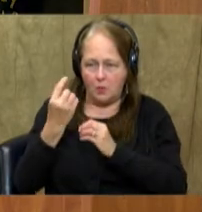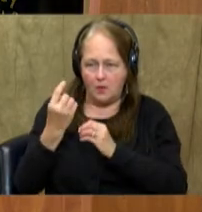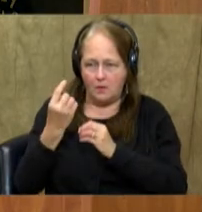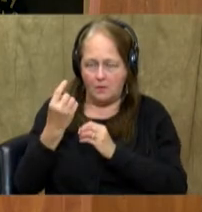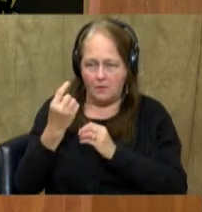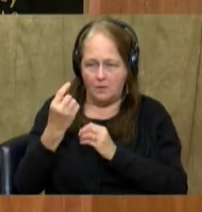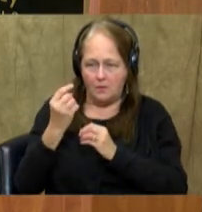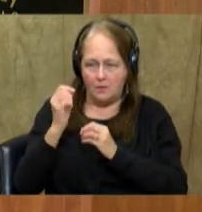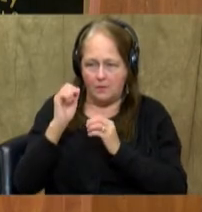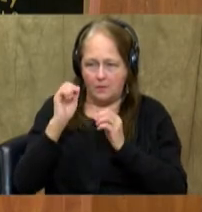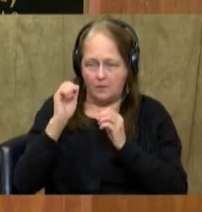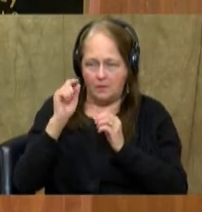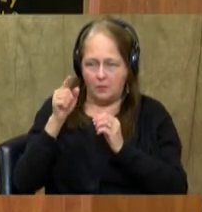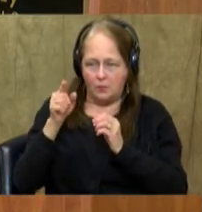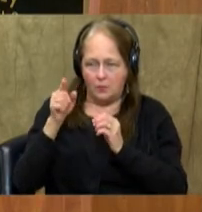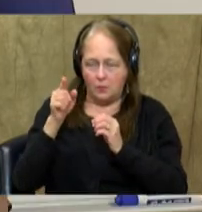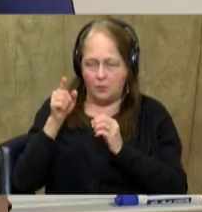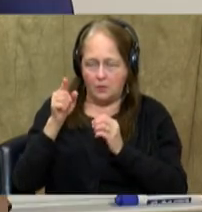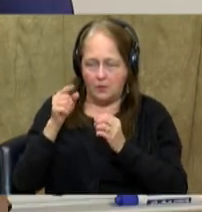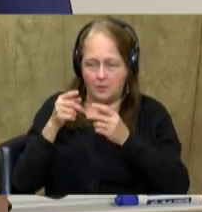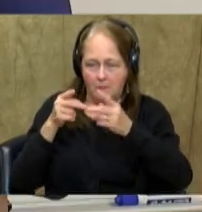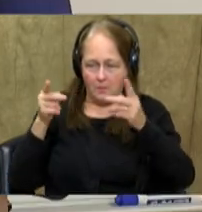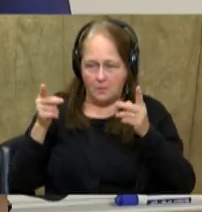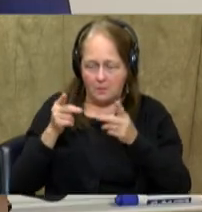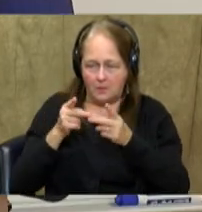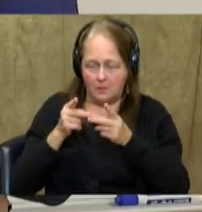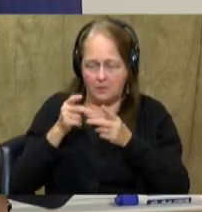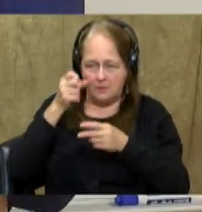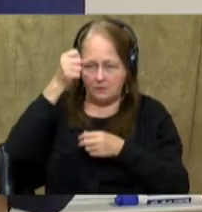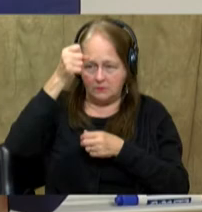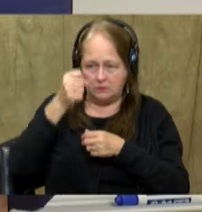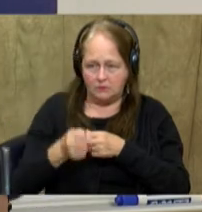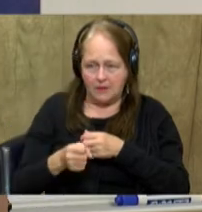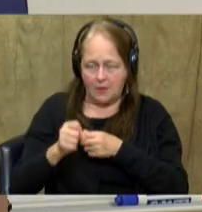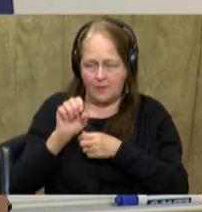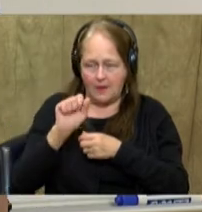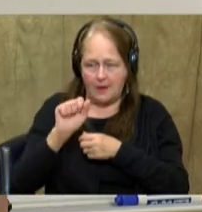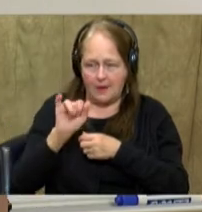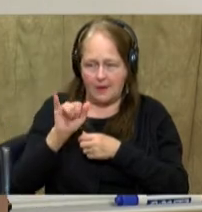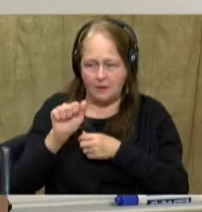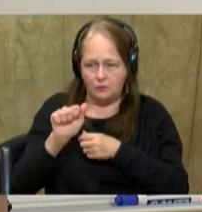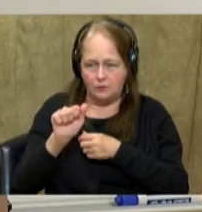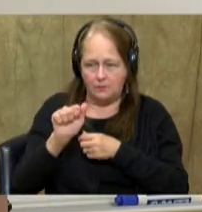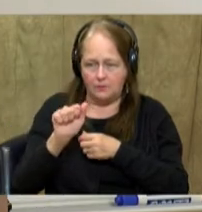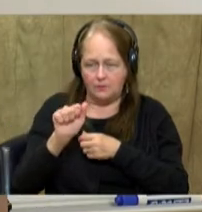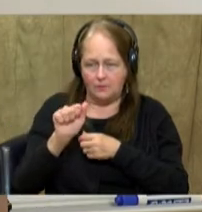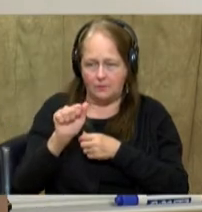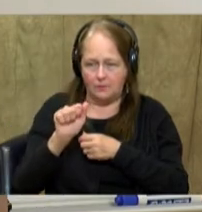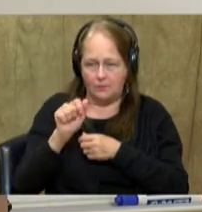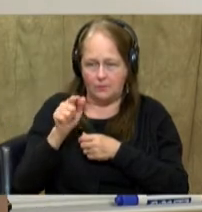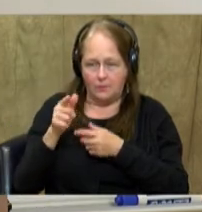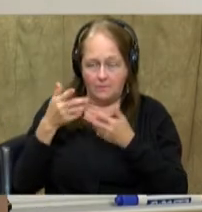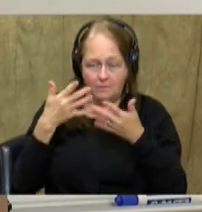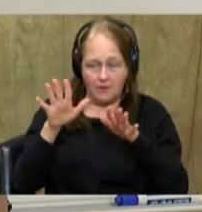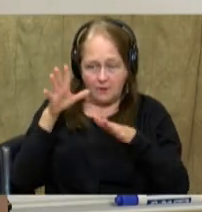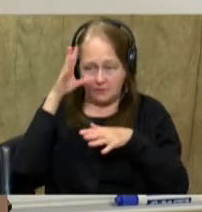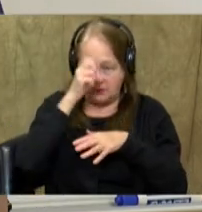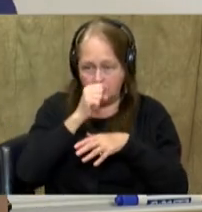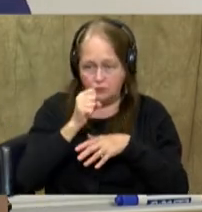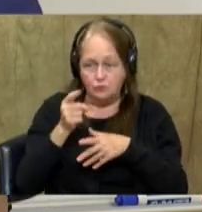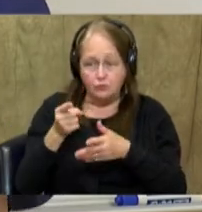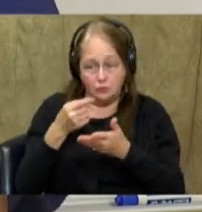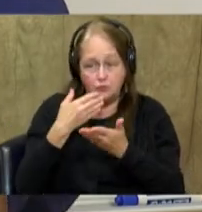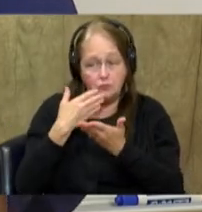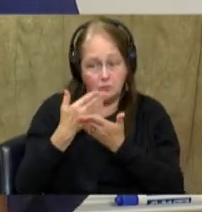says that it's located in South Asia. And if you've already guessed it, you're